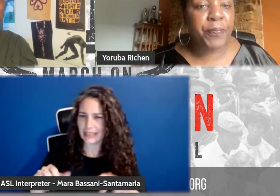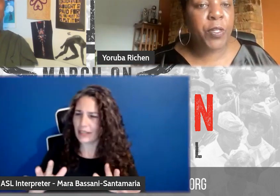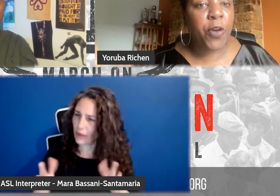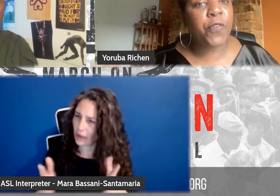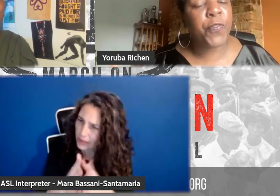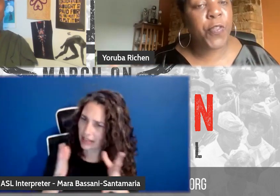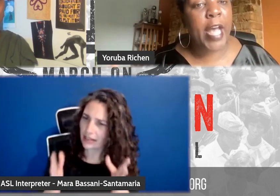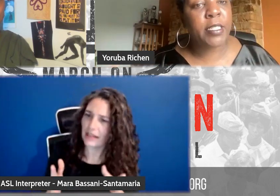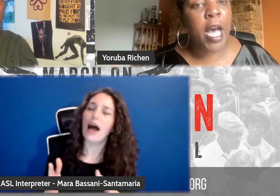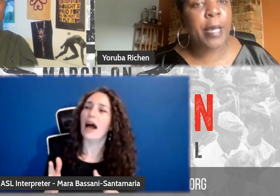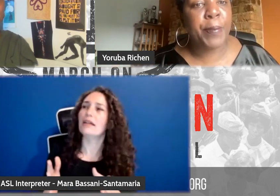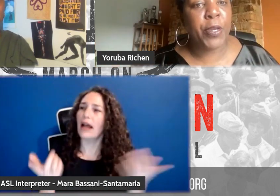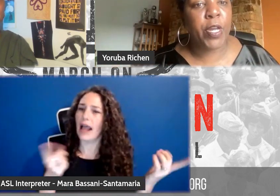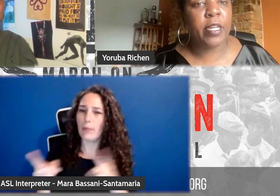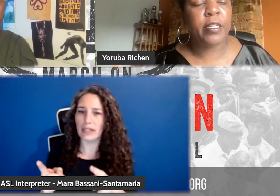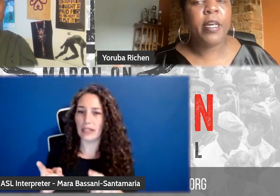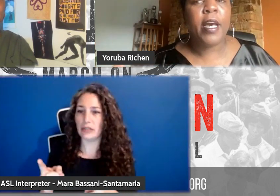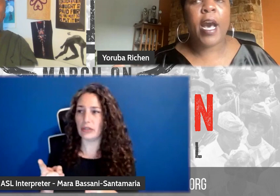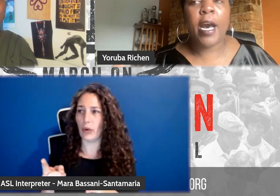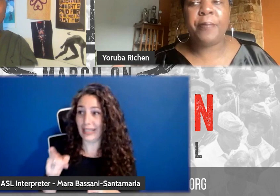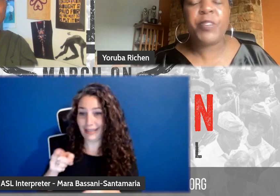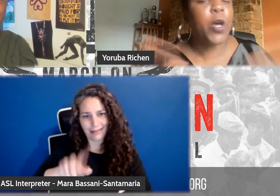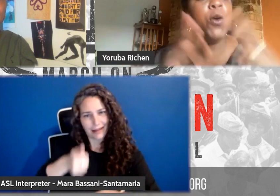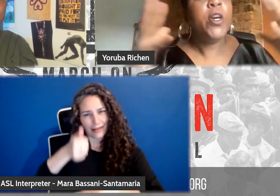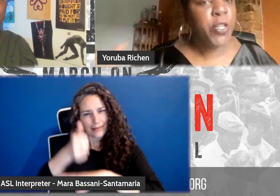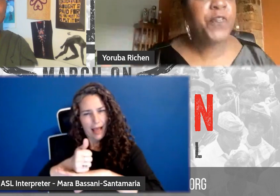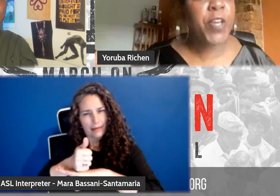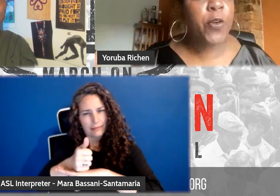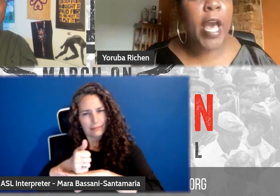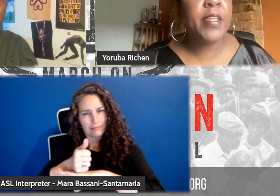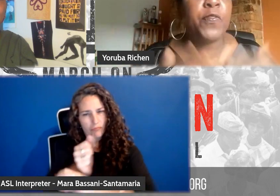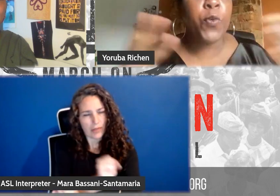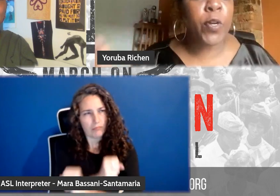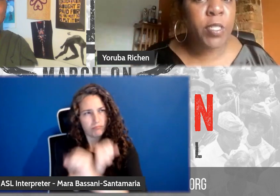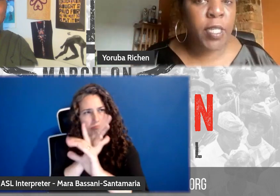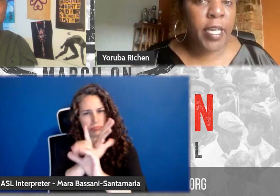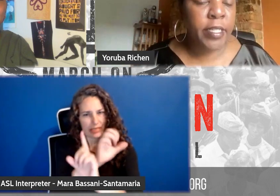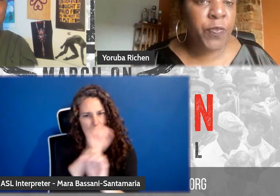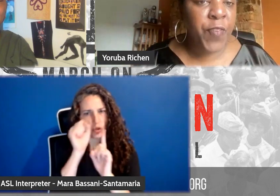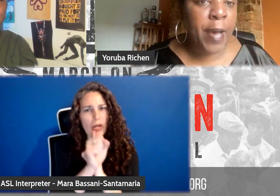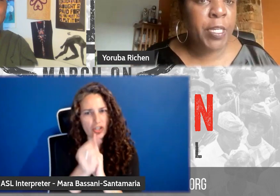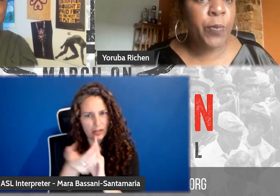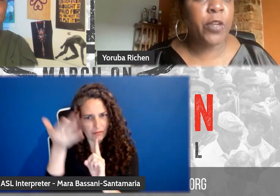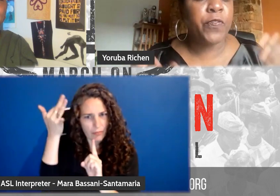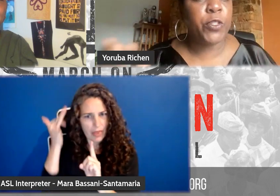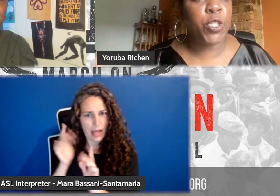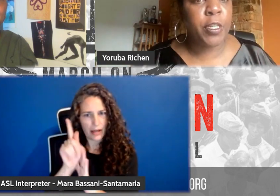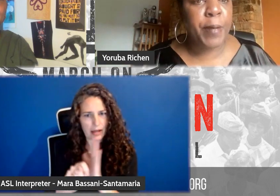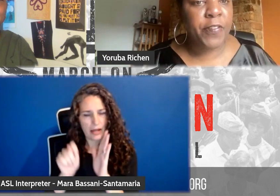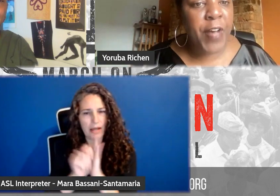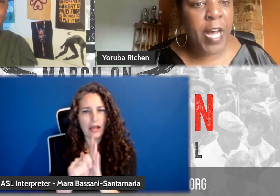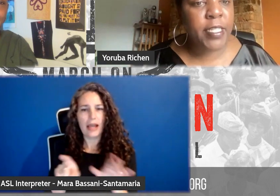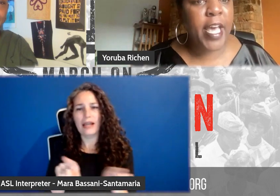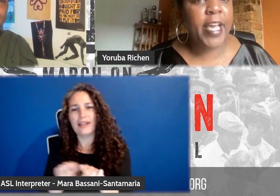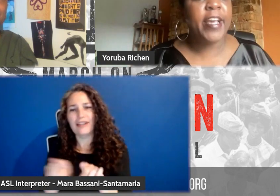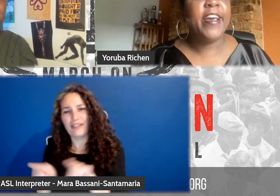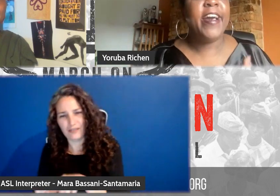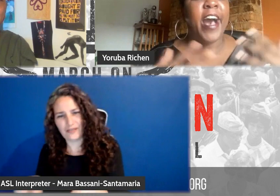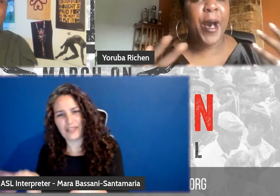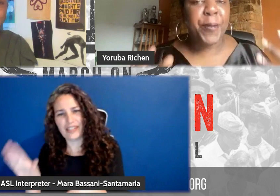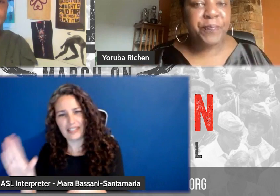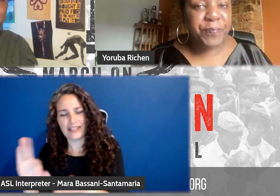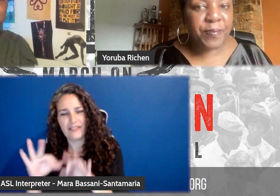you know, for that time period. So, you know, figuring out, and then of course, his family, we interviewed Gina Belafonte.